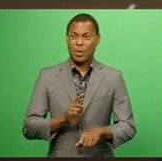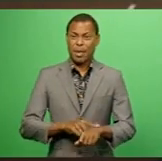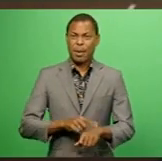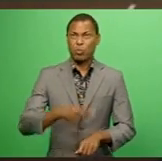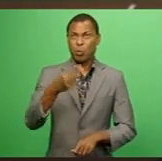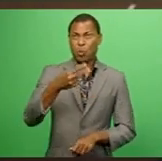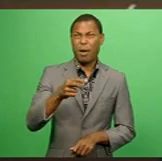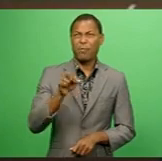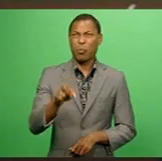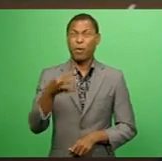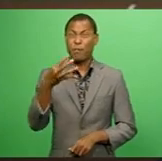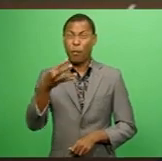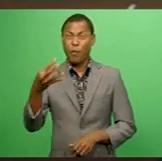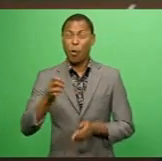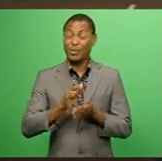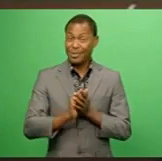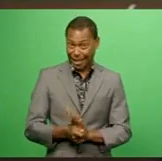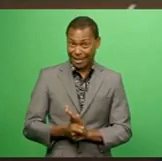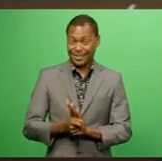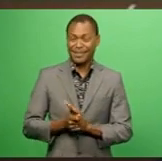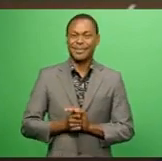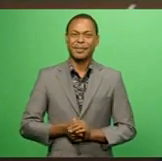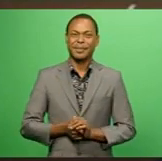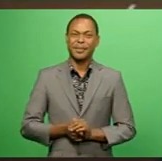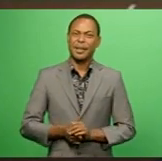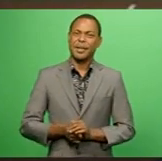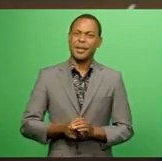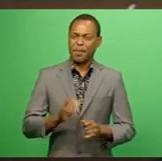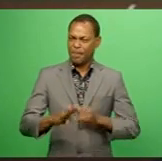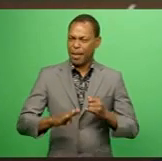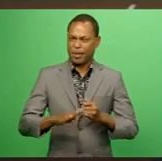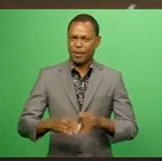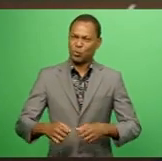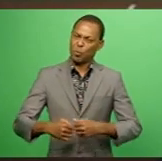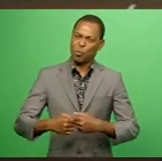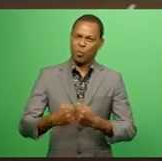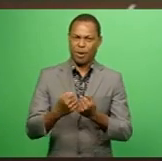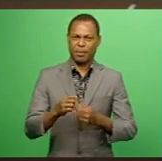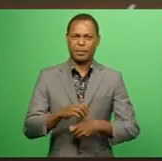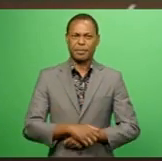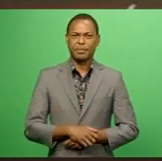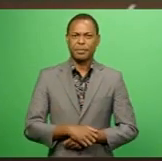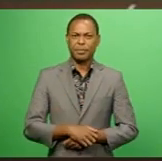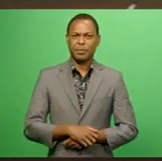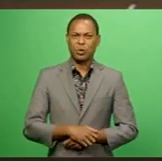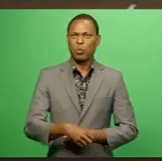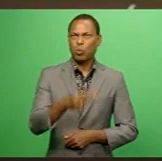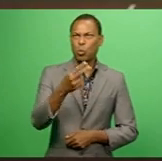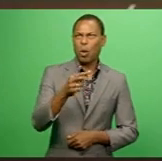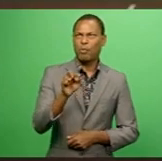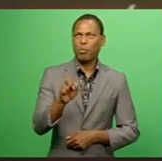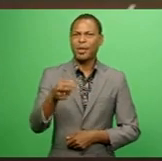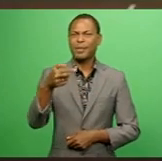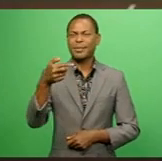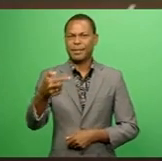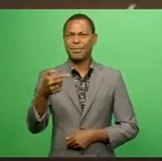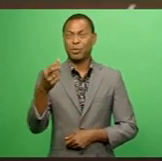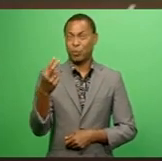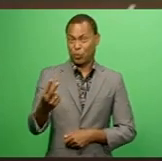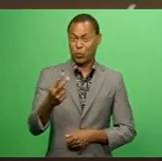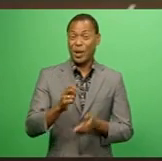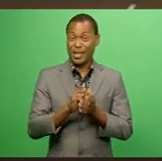.44 seconds in the final, breaking the time she set earlier in the day, which was 12.72 seconds.